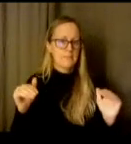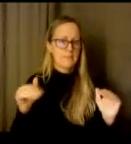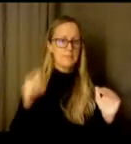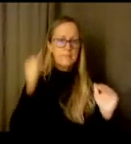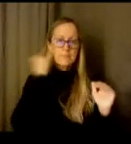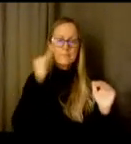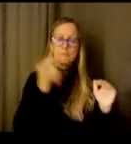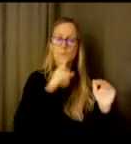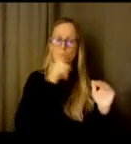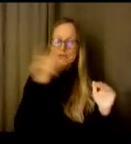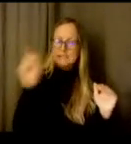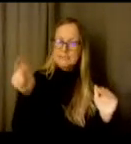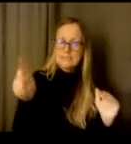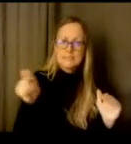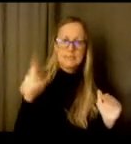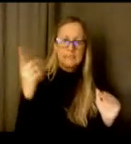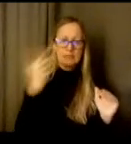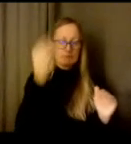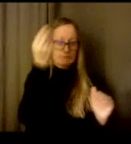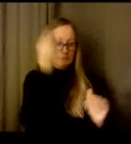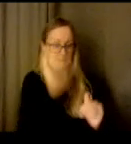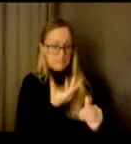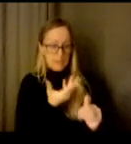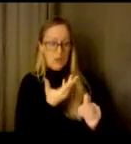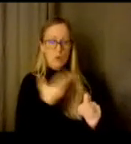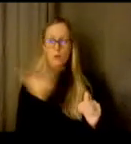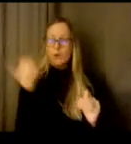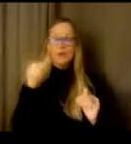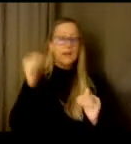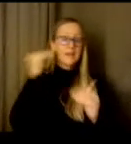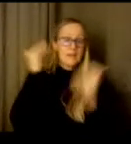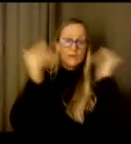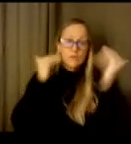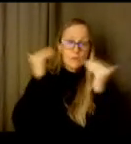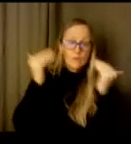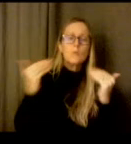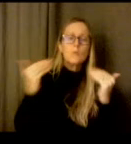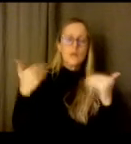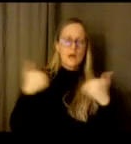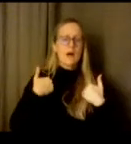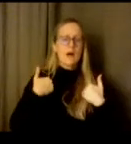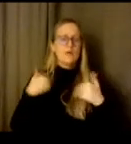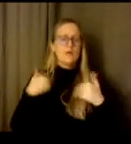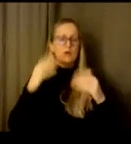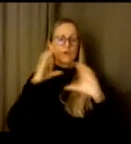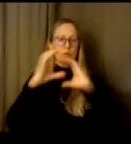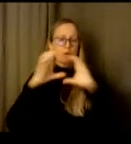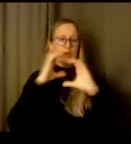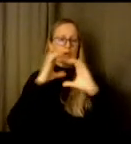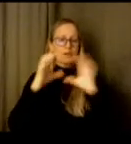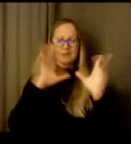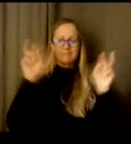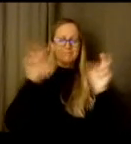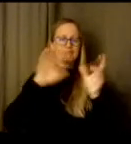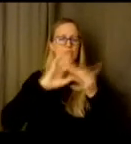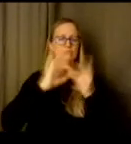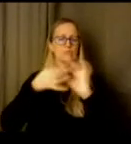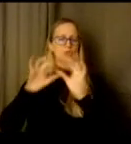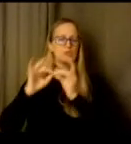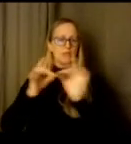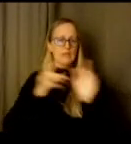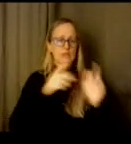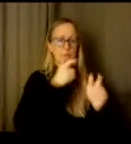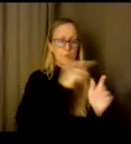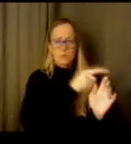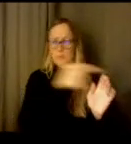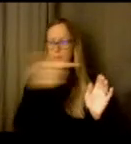brought to an adult in the building we we have a a communication chain of making sure that we're doing all the right steps to